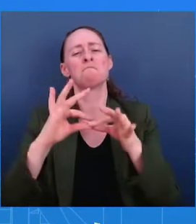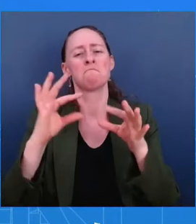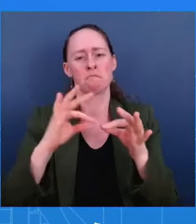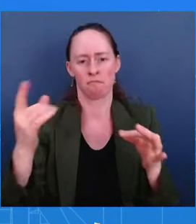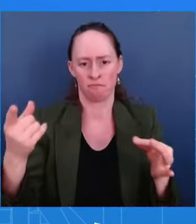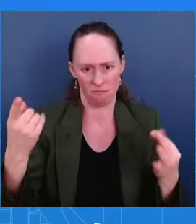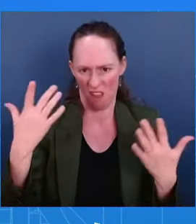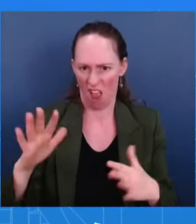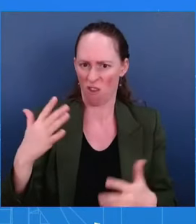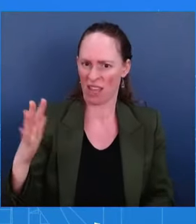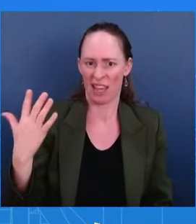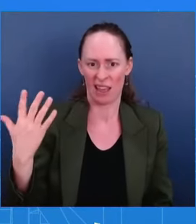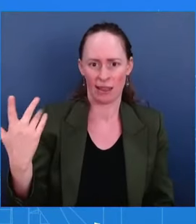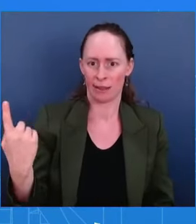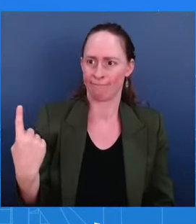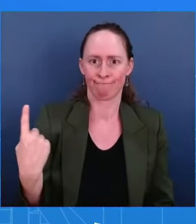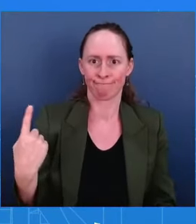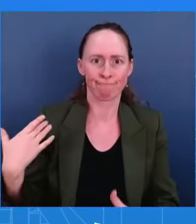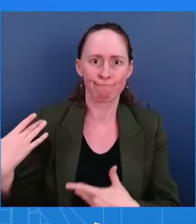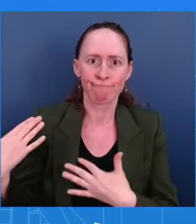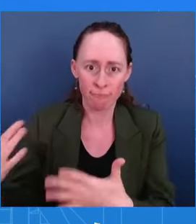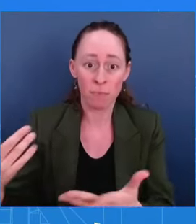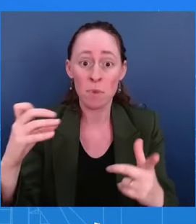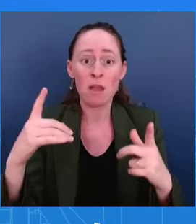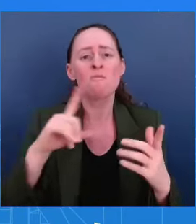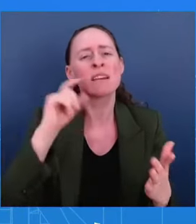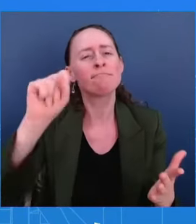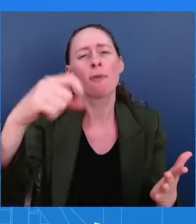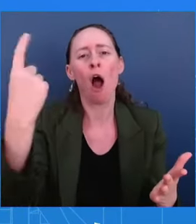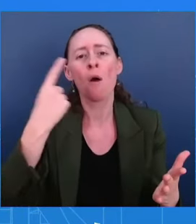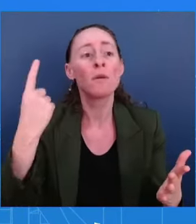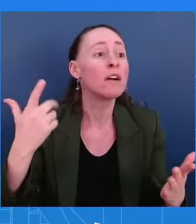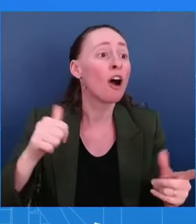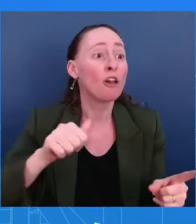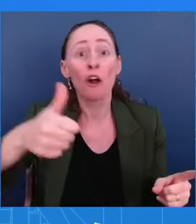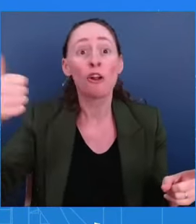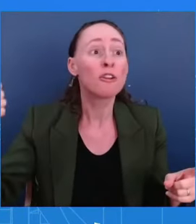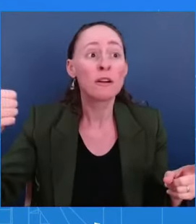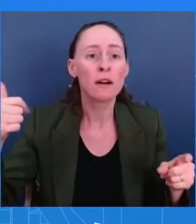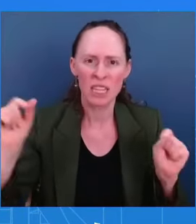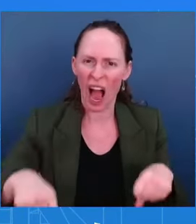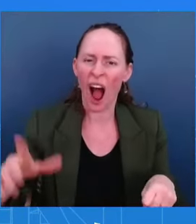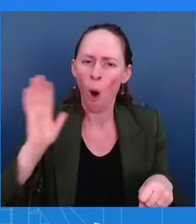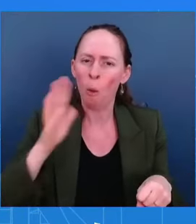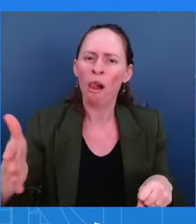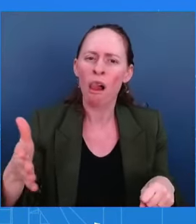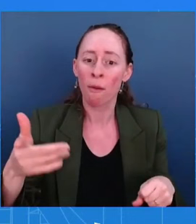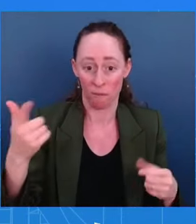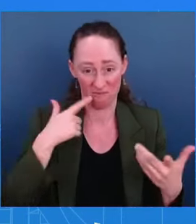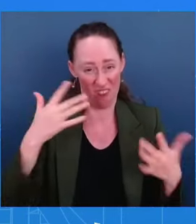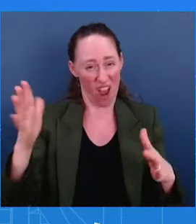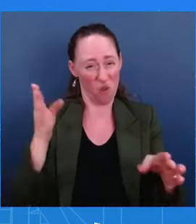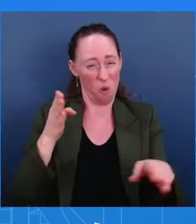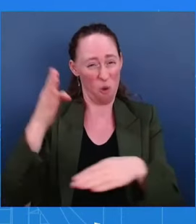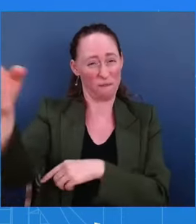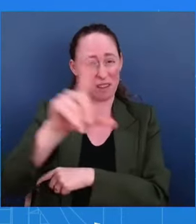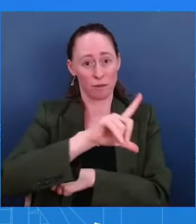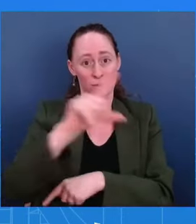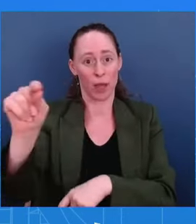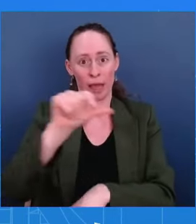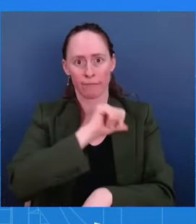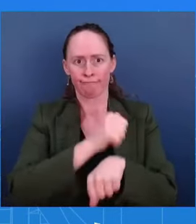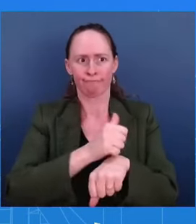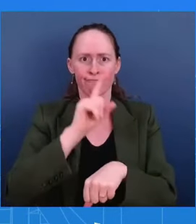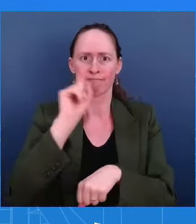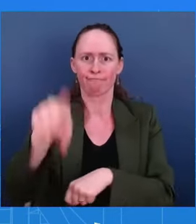be done. But more than two dozen executive actions, there's nothing to sleep on, right? That is something that he took, he moved forward